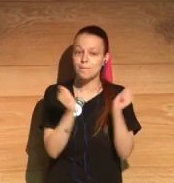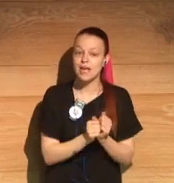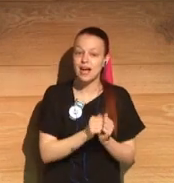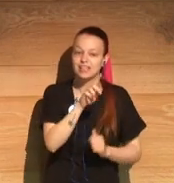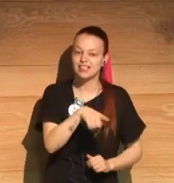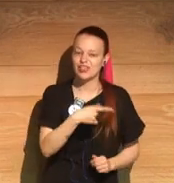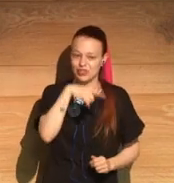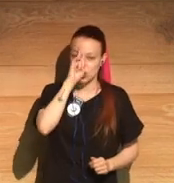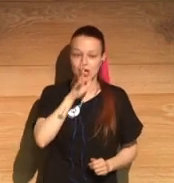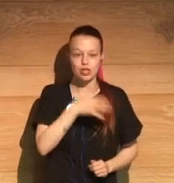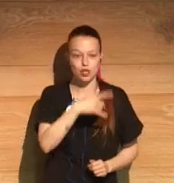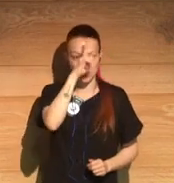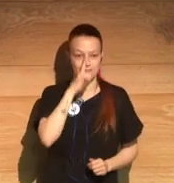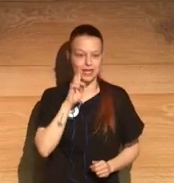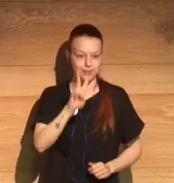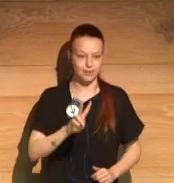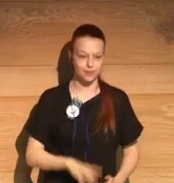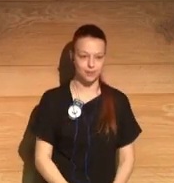I do. Let's see a few images now.